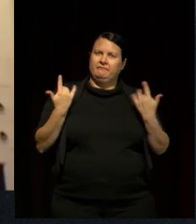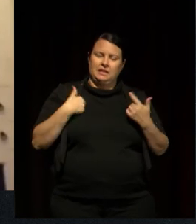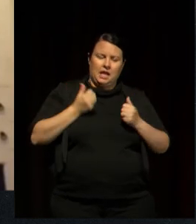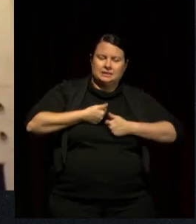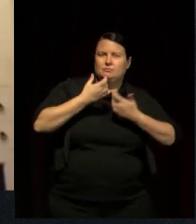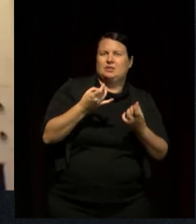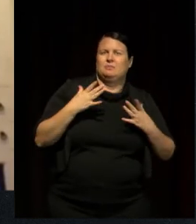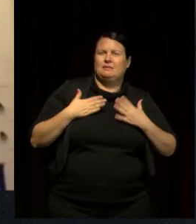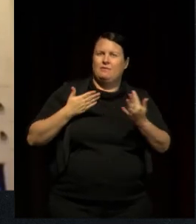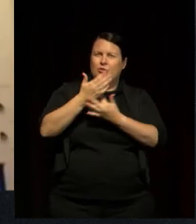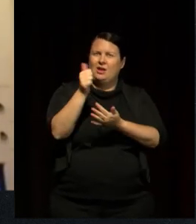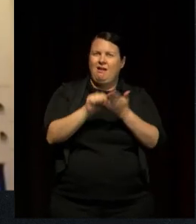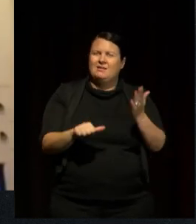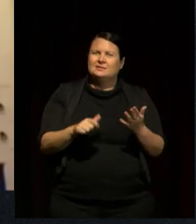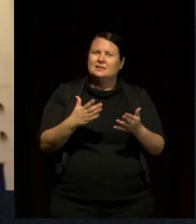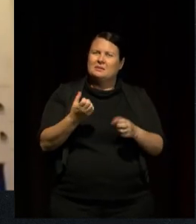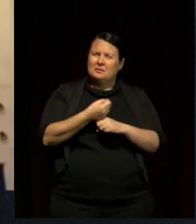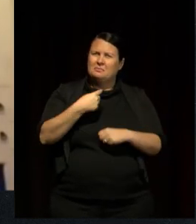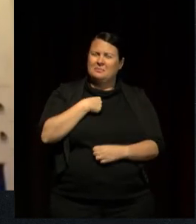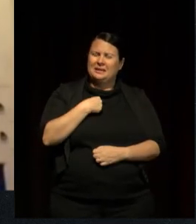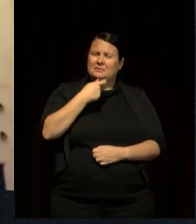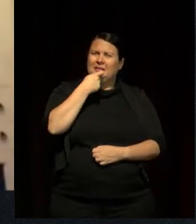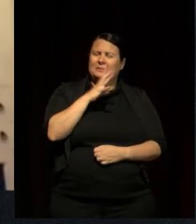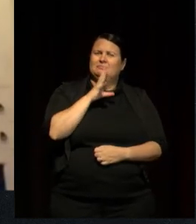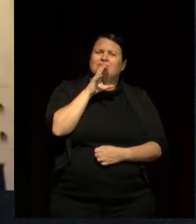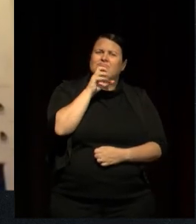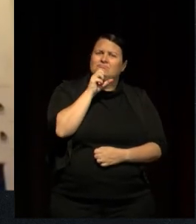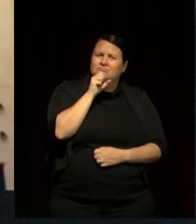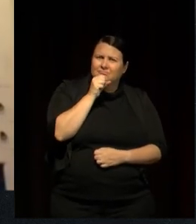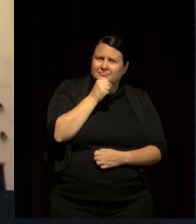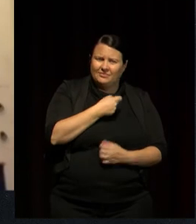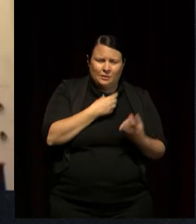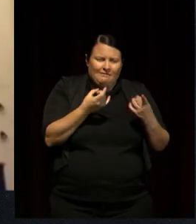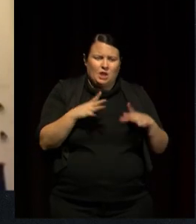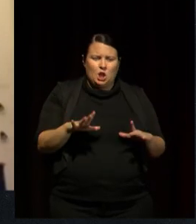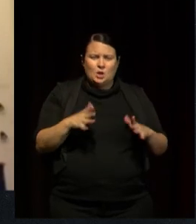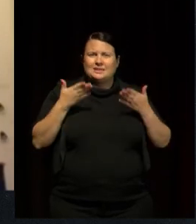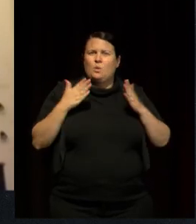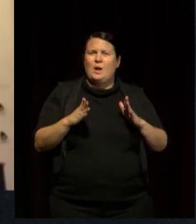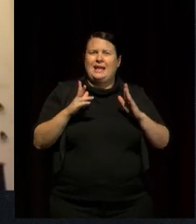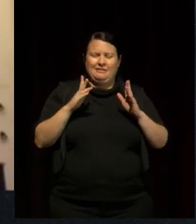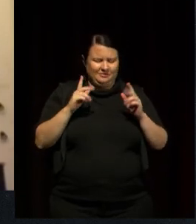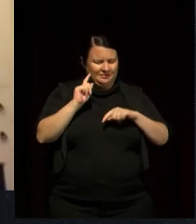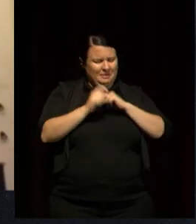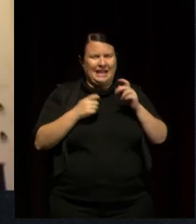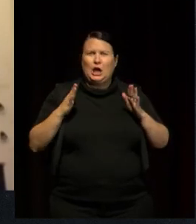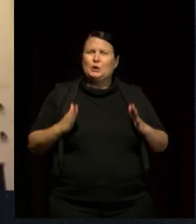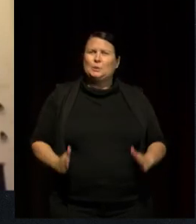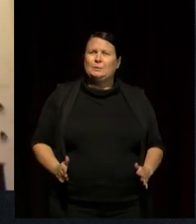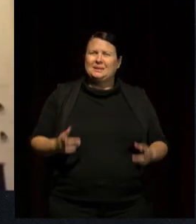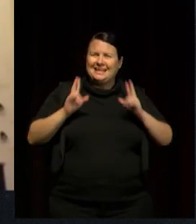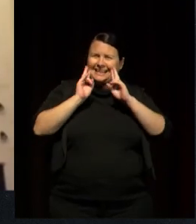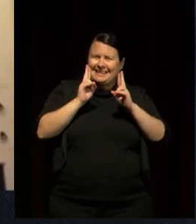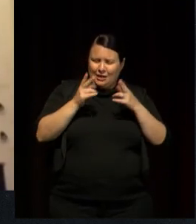And I really despair at that because that's our humanity lost, you know, how do we lose that natural